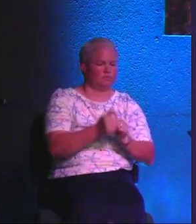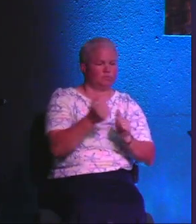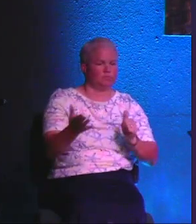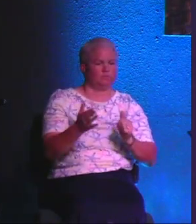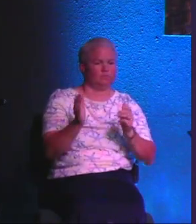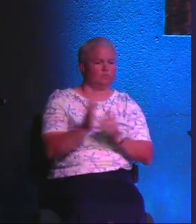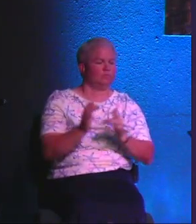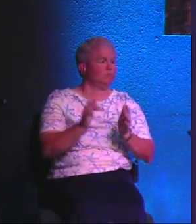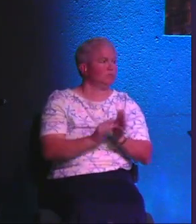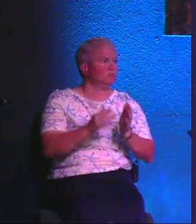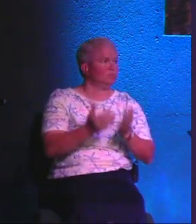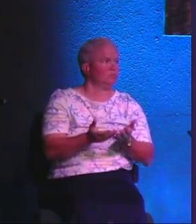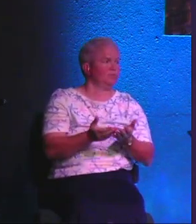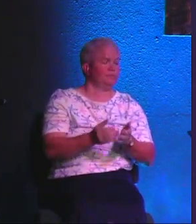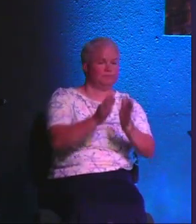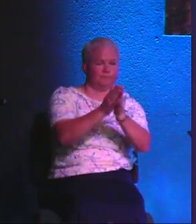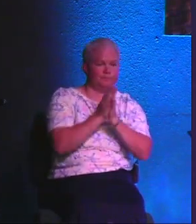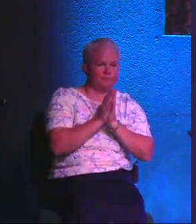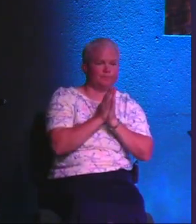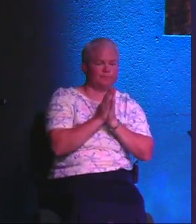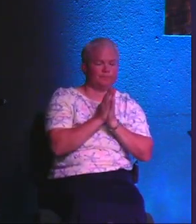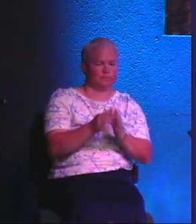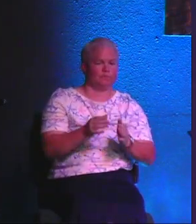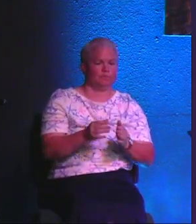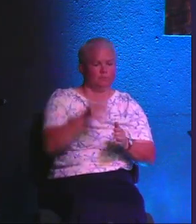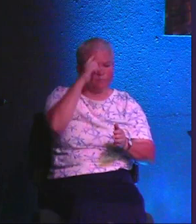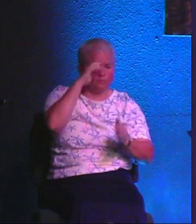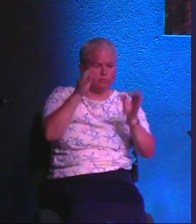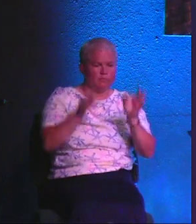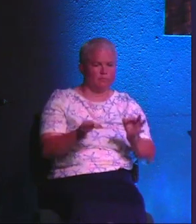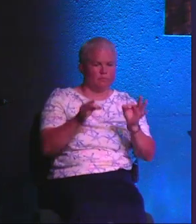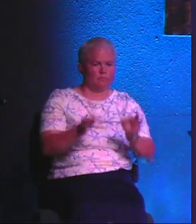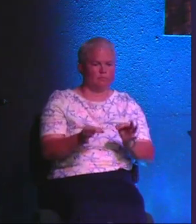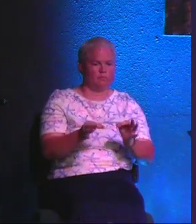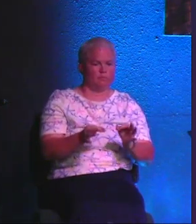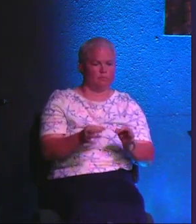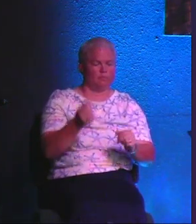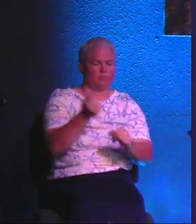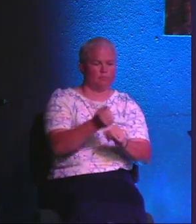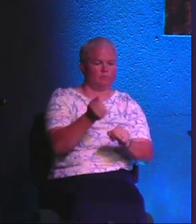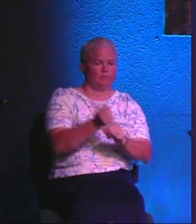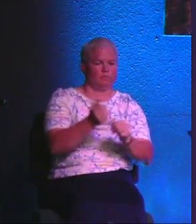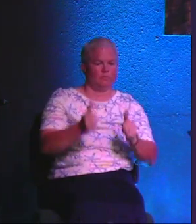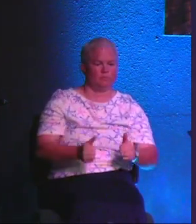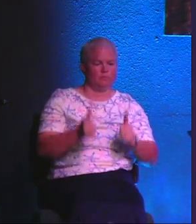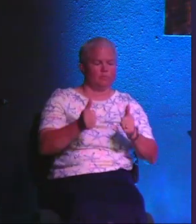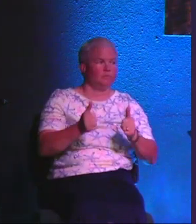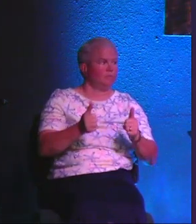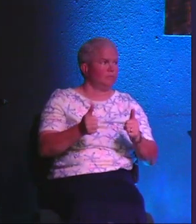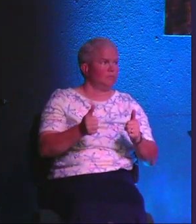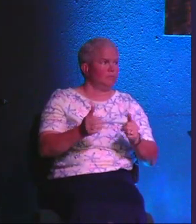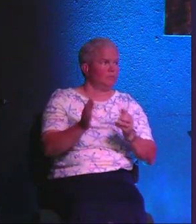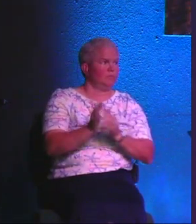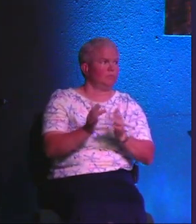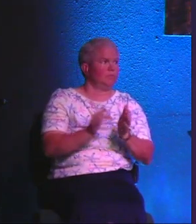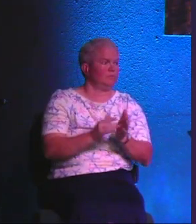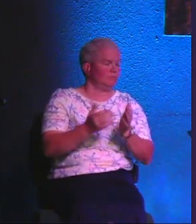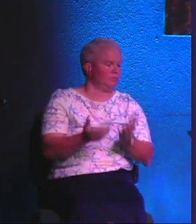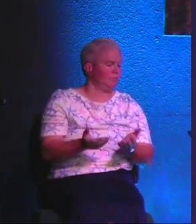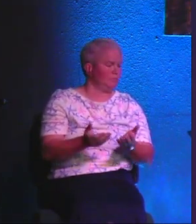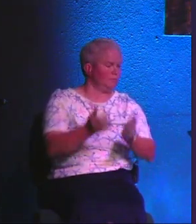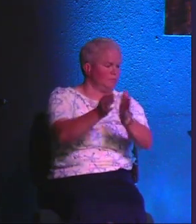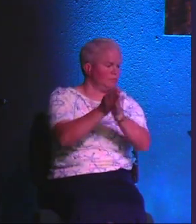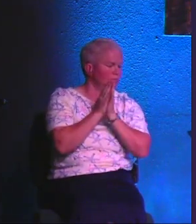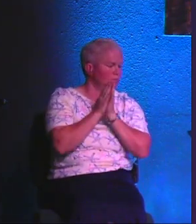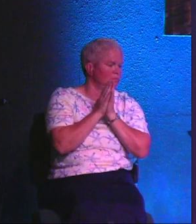through your Bible. Do you know your Bible has an answer for every decision that you make in life? Did you know that? Do you know the Bible has